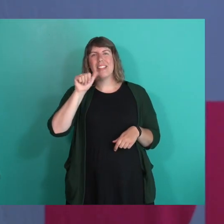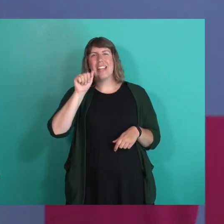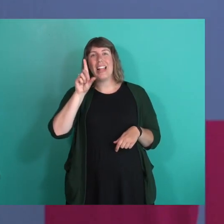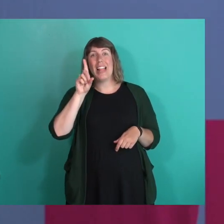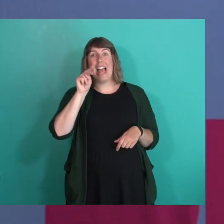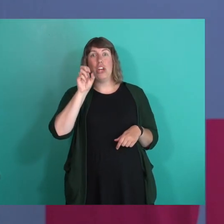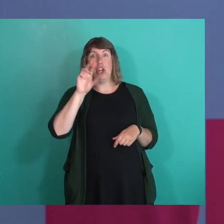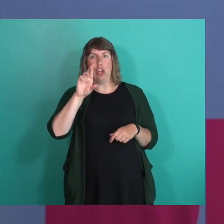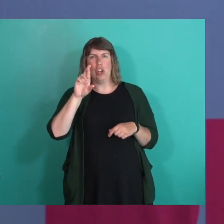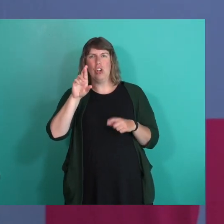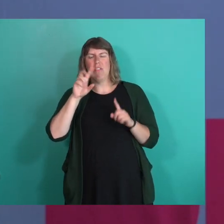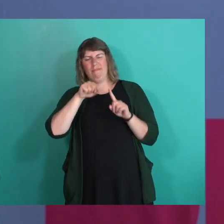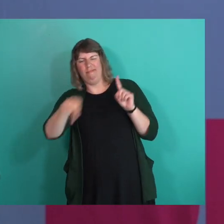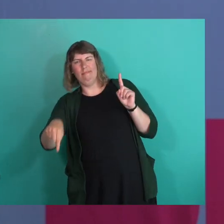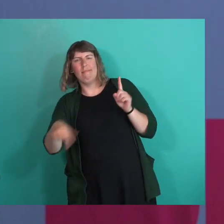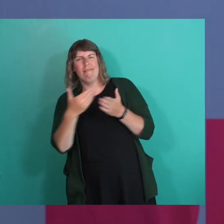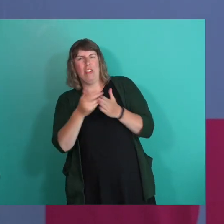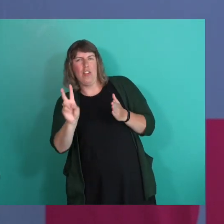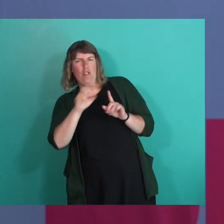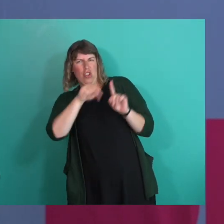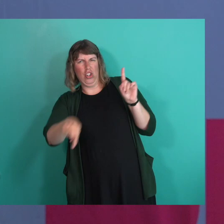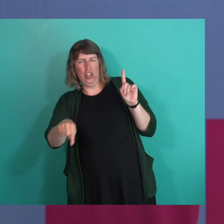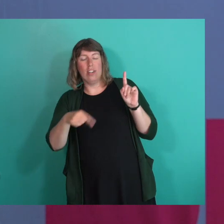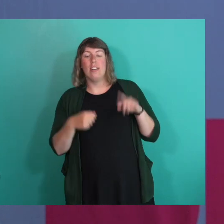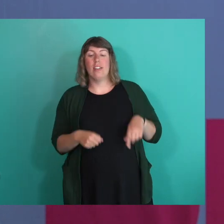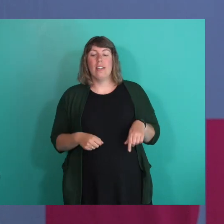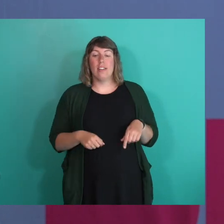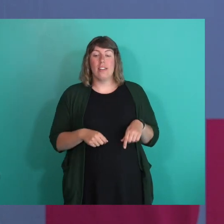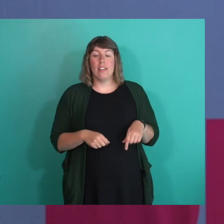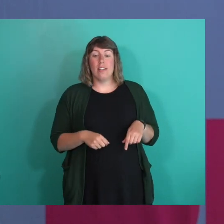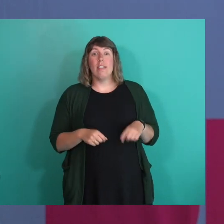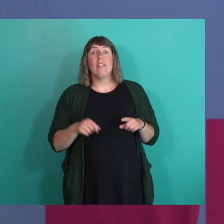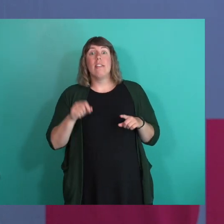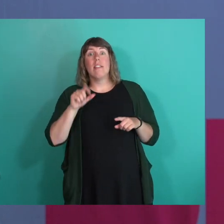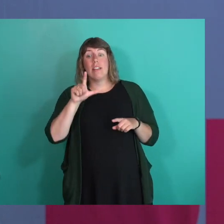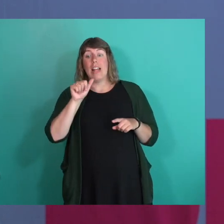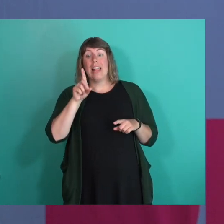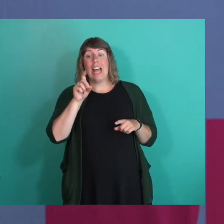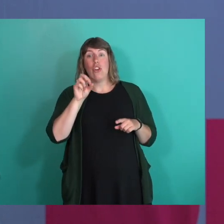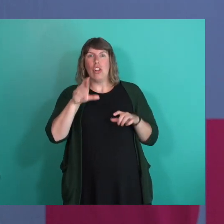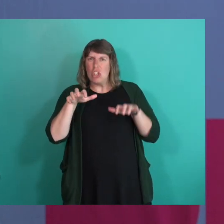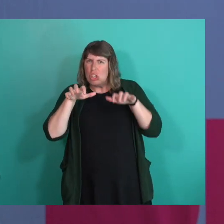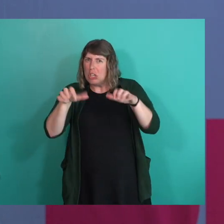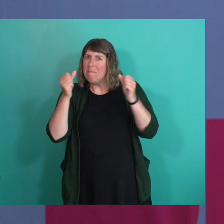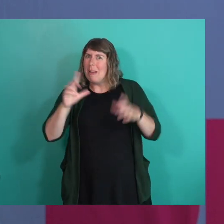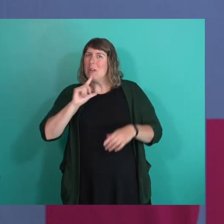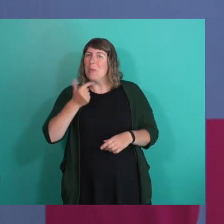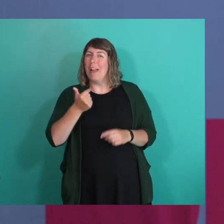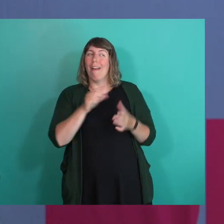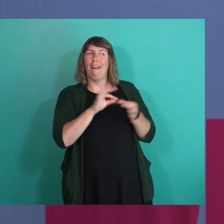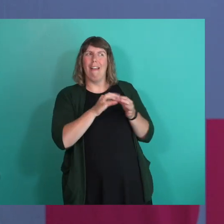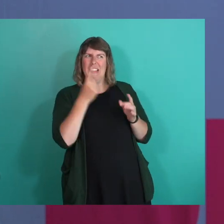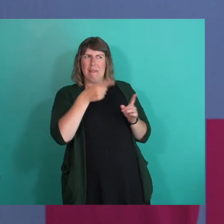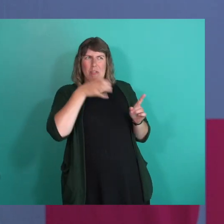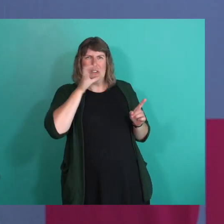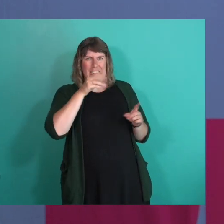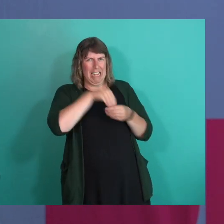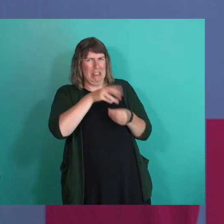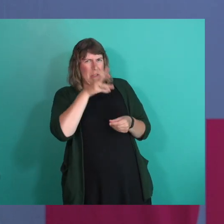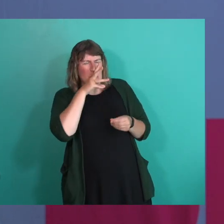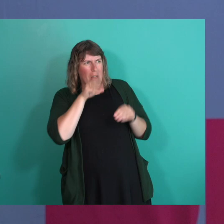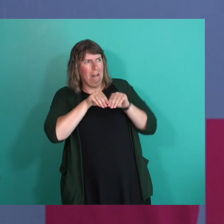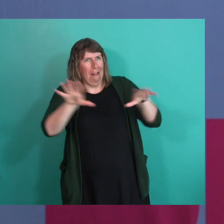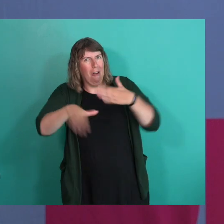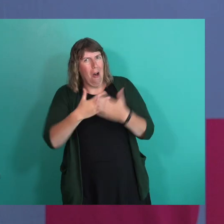so like a suburb south of Vancouver. And there's actually a lot of queer people that have come out of Ladner. They say something's in the water. But